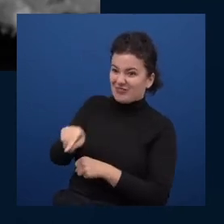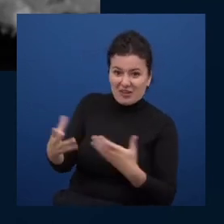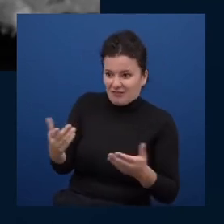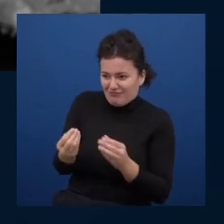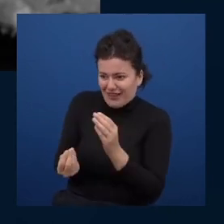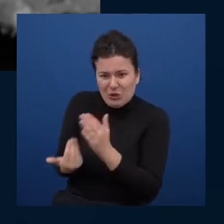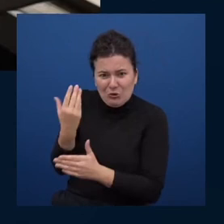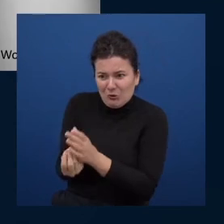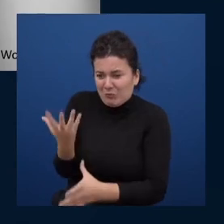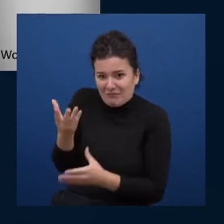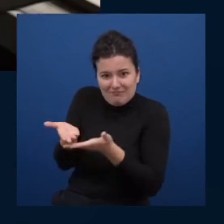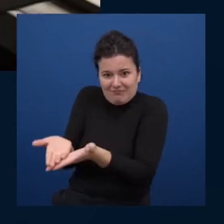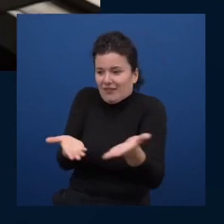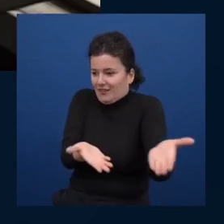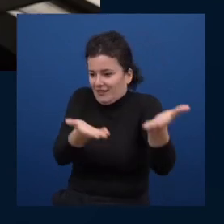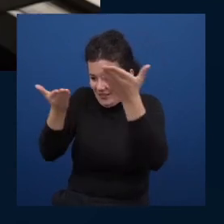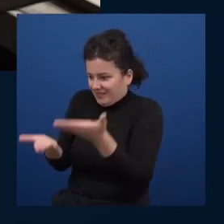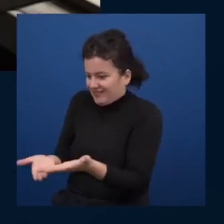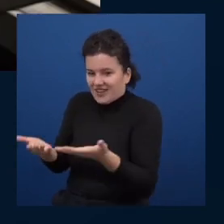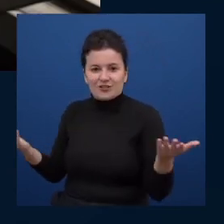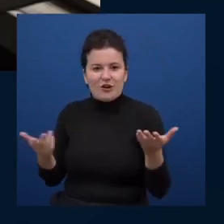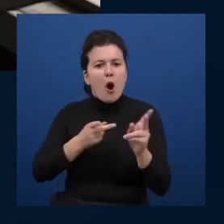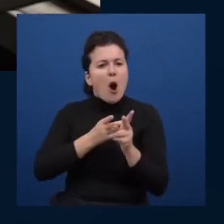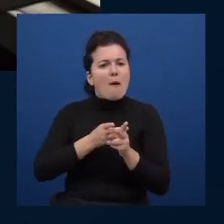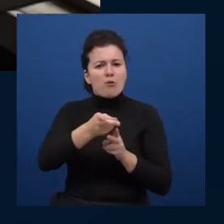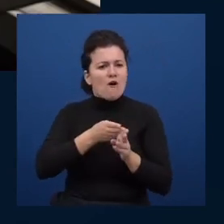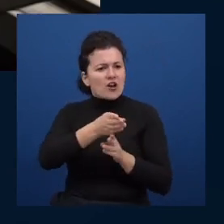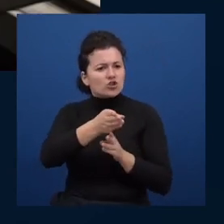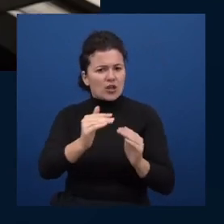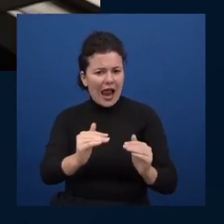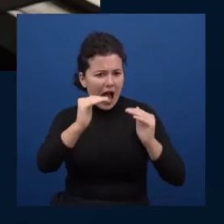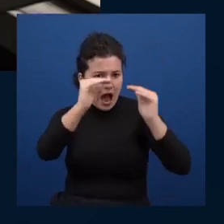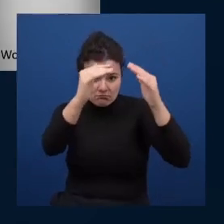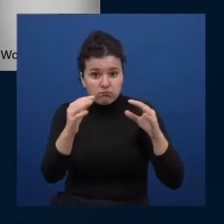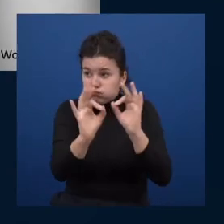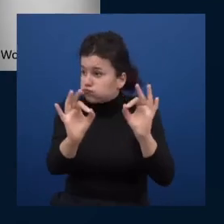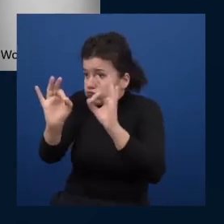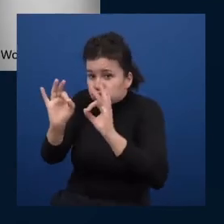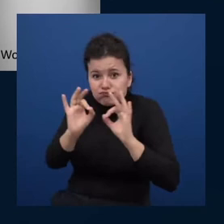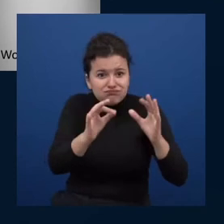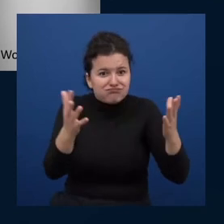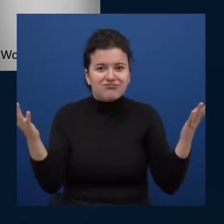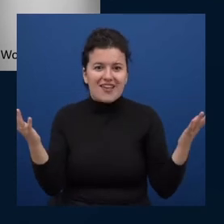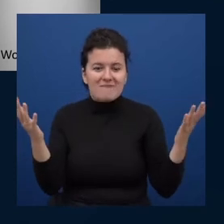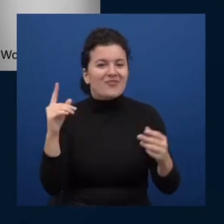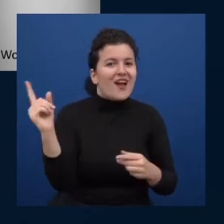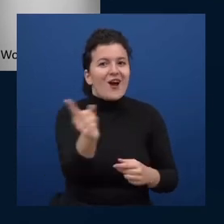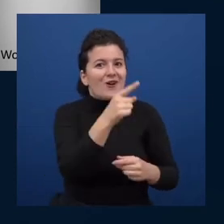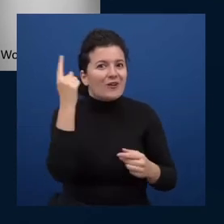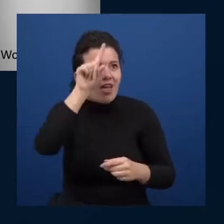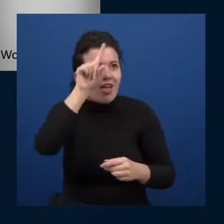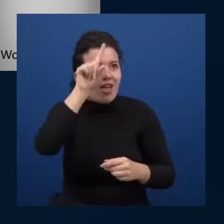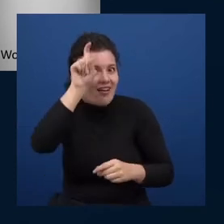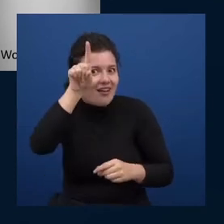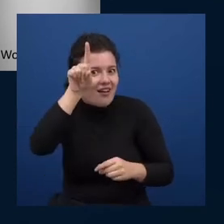so if there are no professionals that we have to ask ourselves then what does 20 years